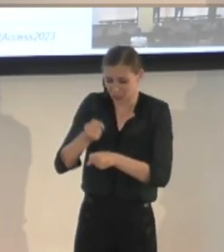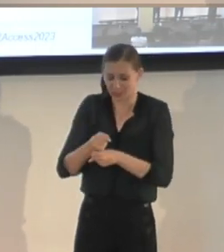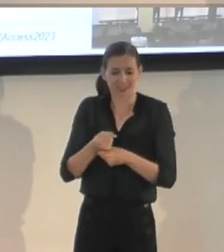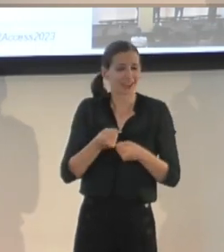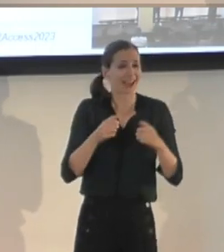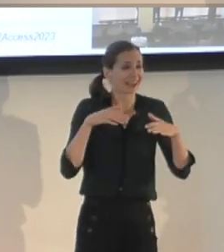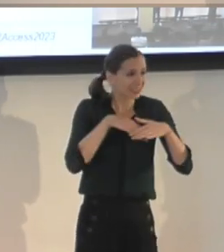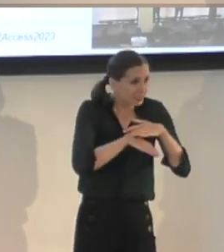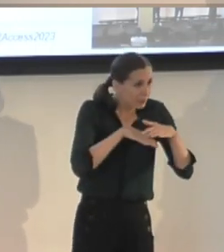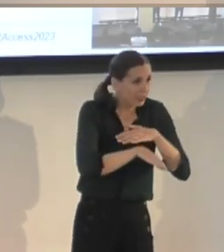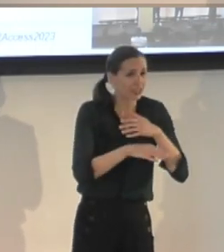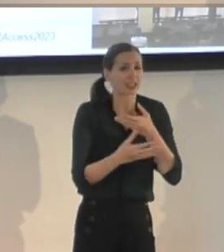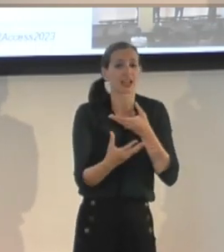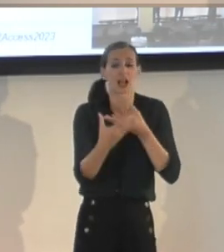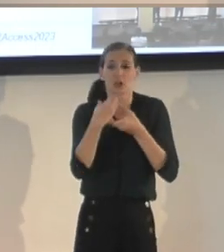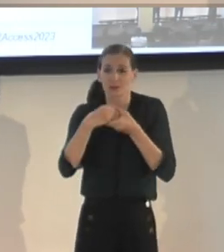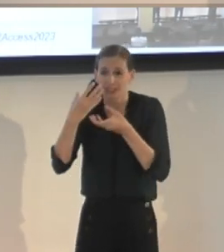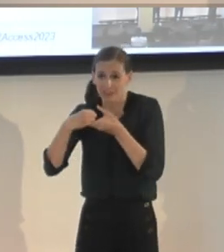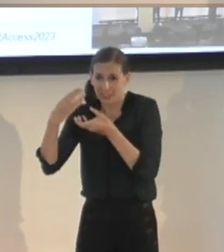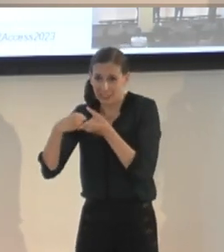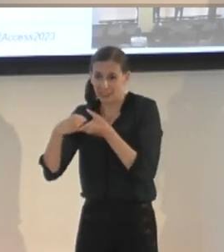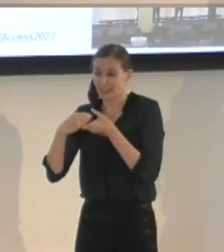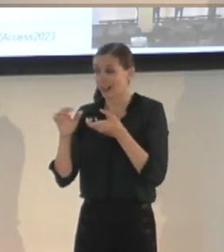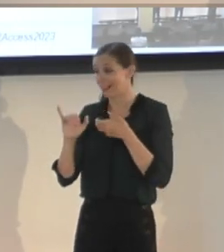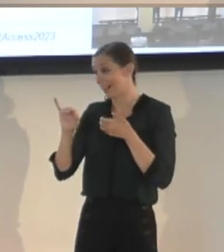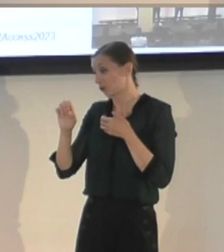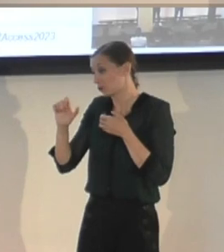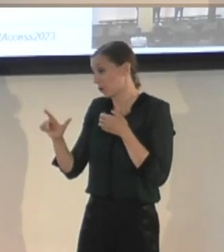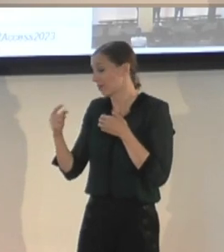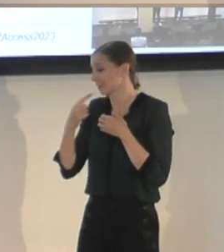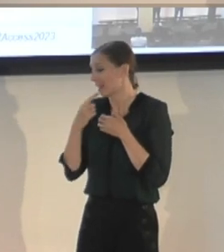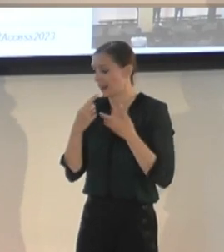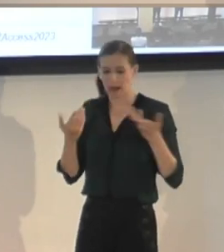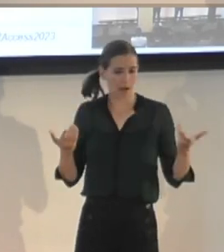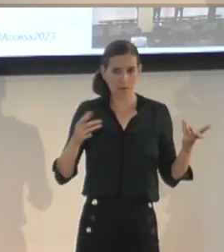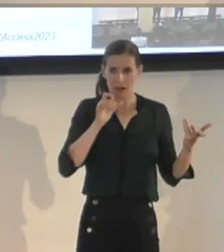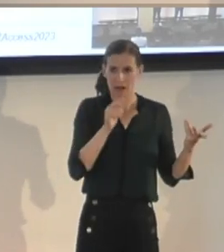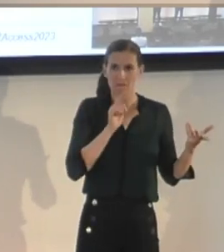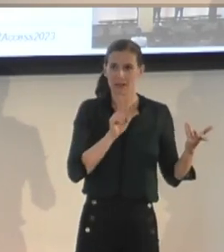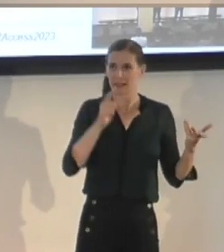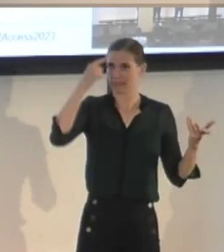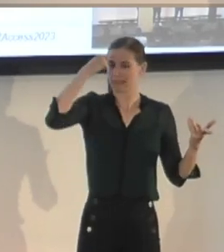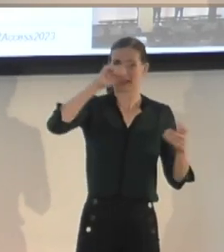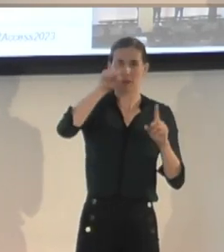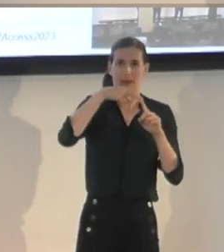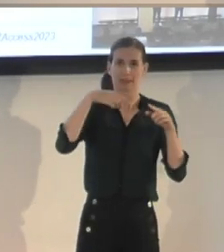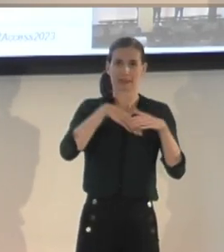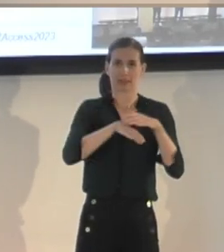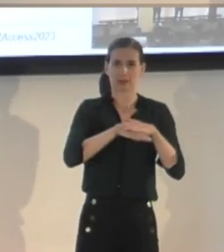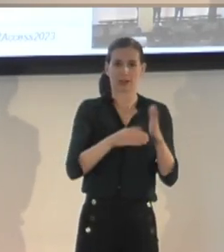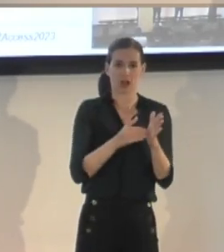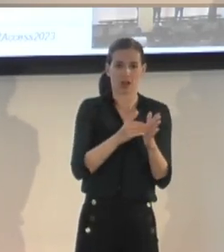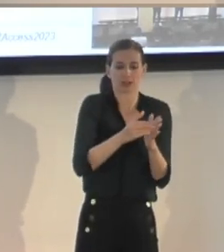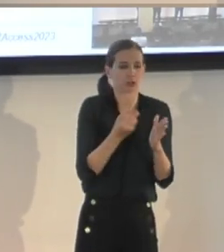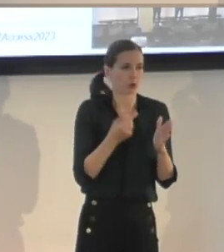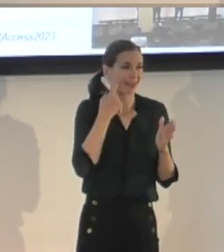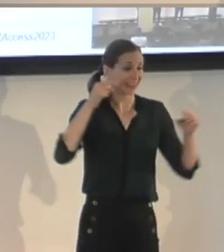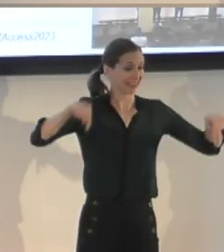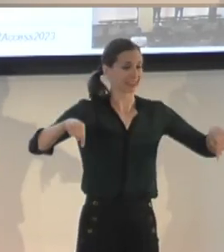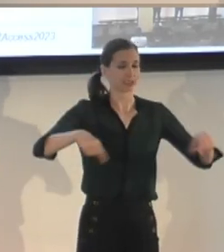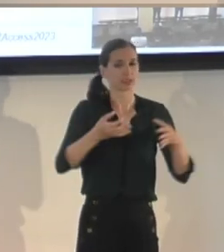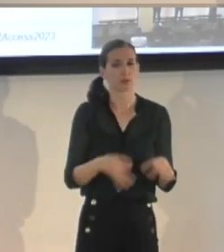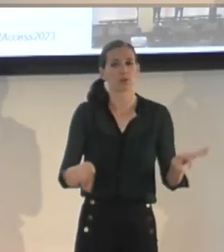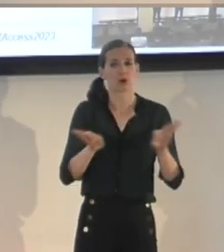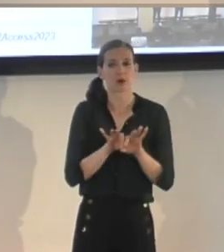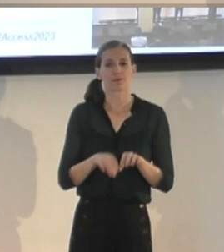Joel that said, you know, I haven't thought about it too much, right? So I think this is really important, and I mentioned that also in the chat, you know, a little bit